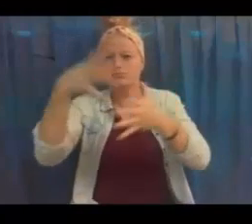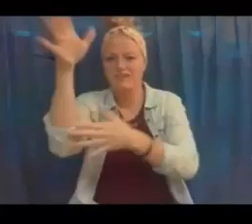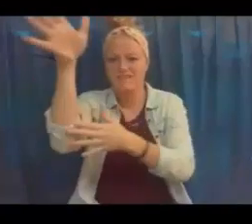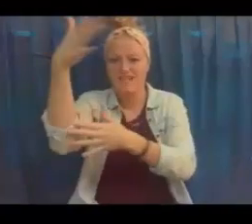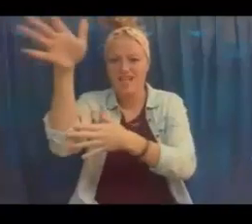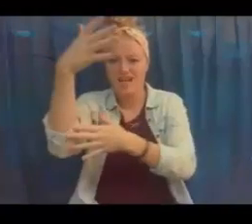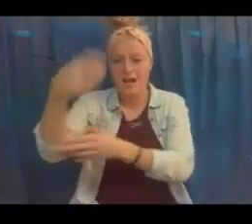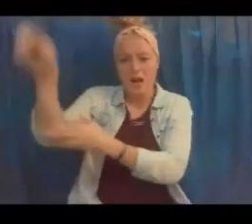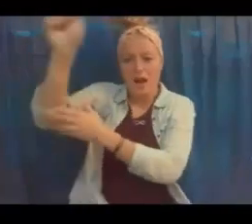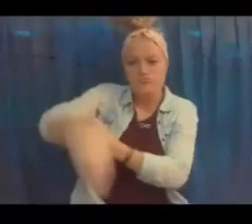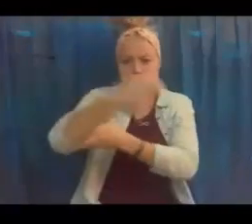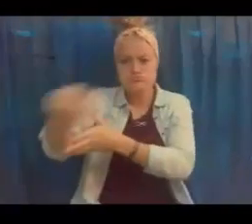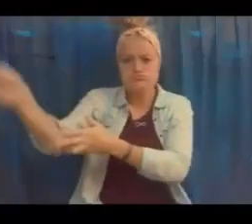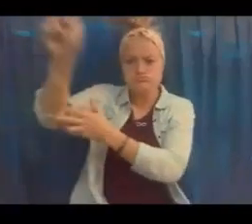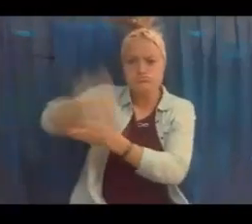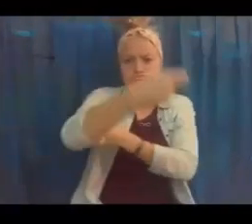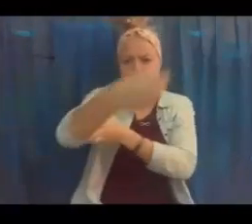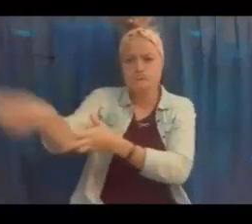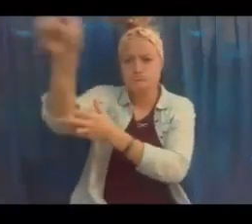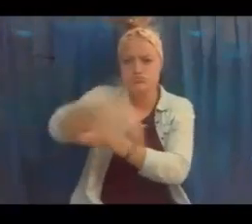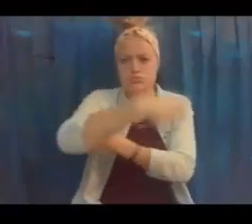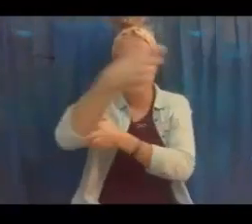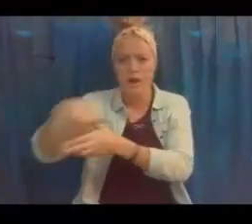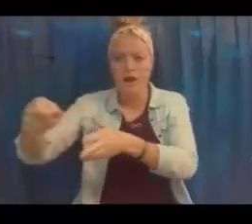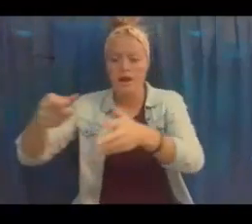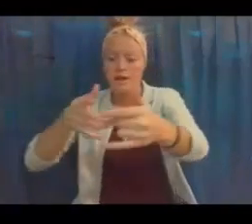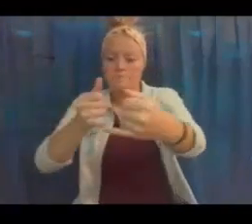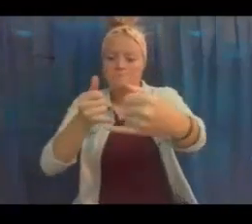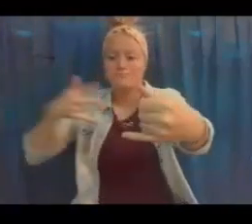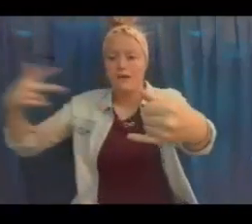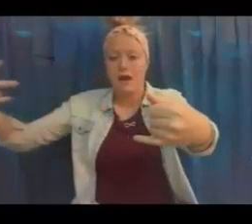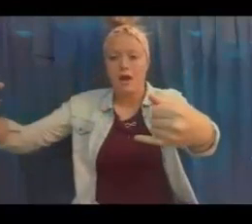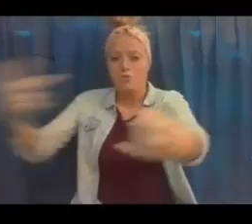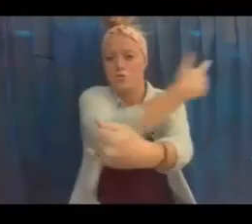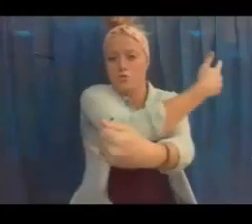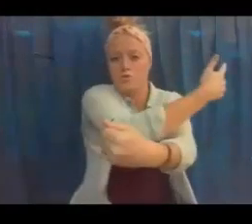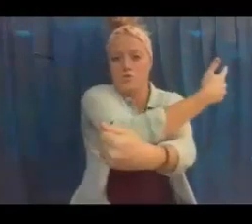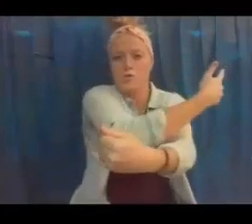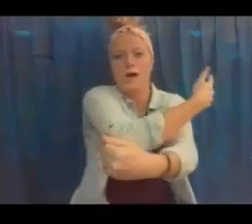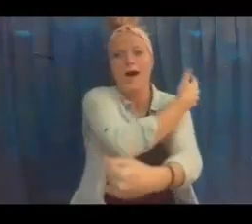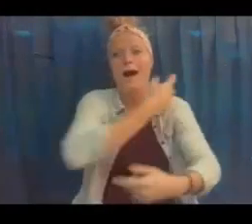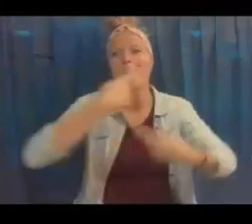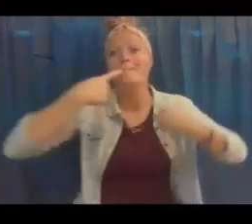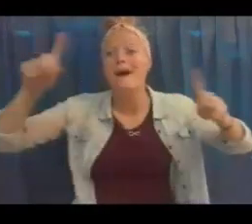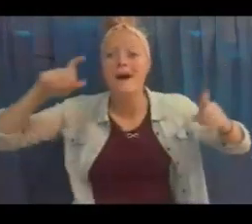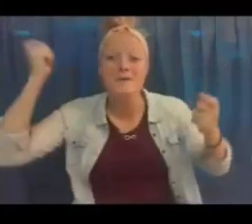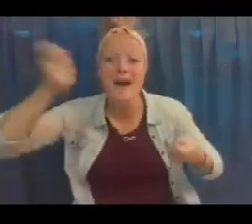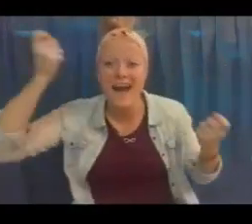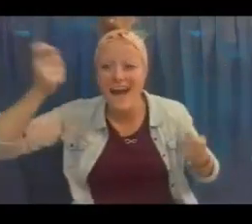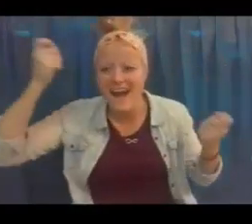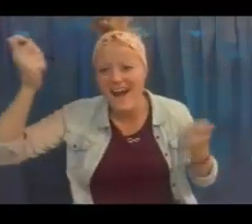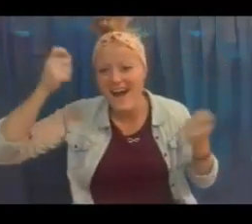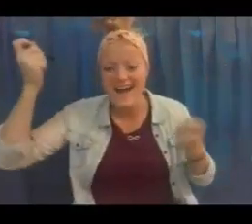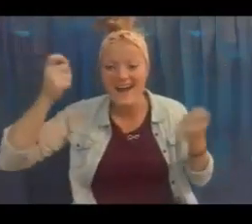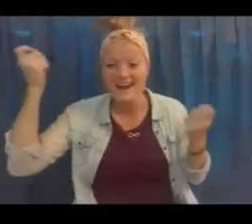you know, where they have the black and white checkered flag, and they're waving it. He drove across the finish